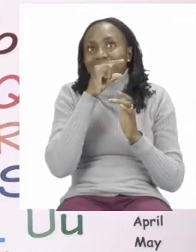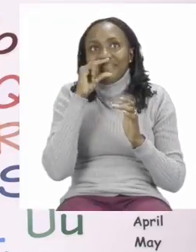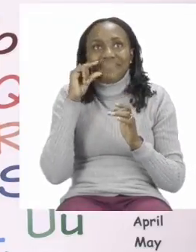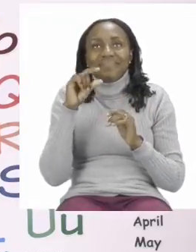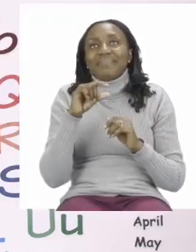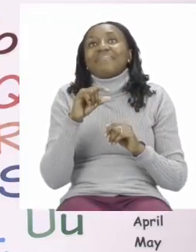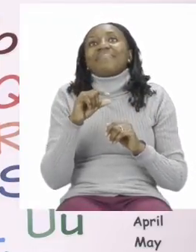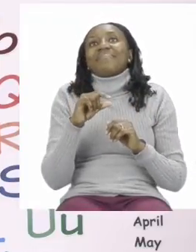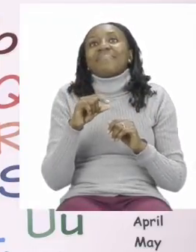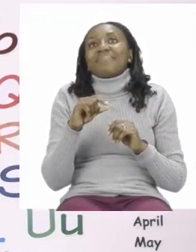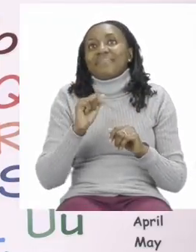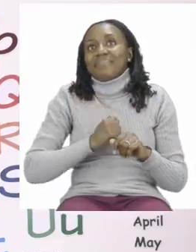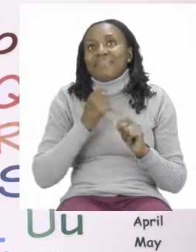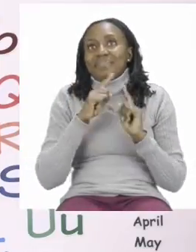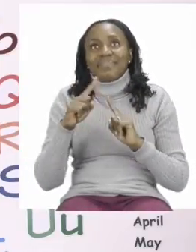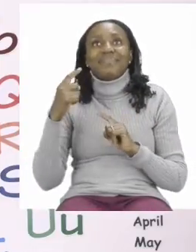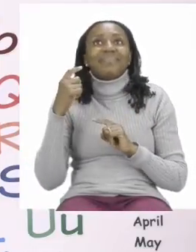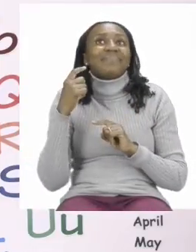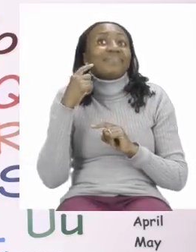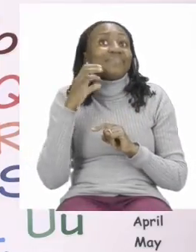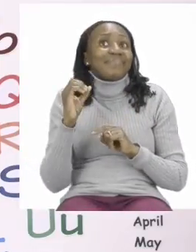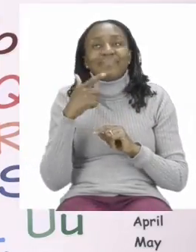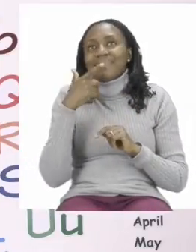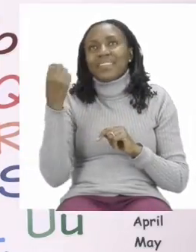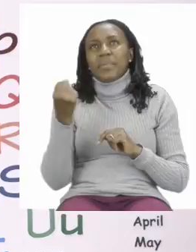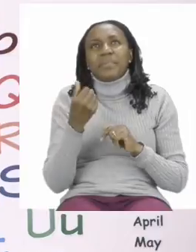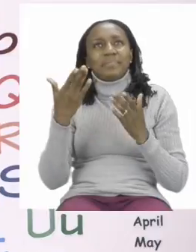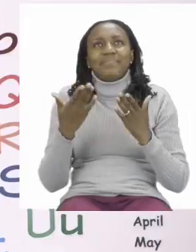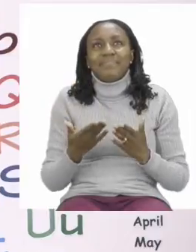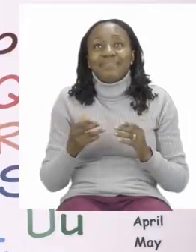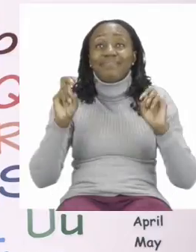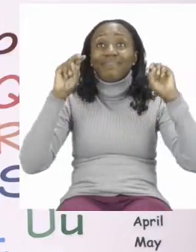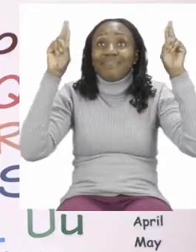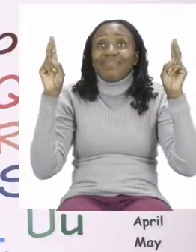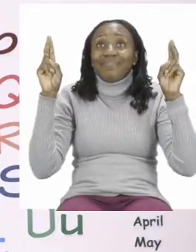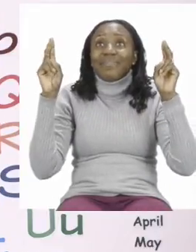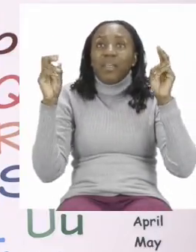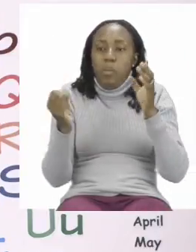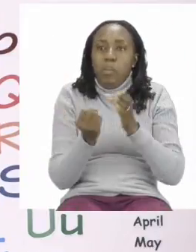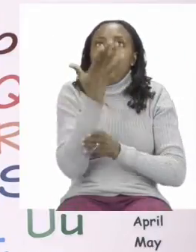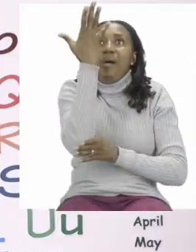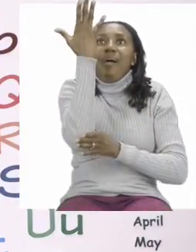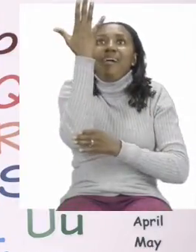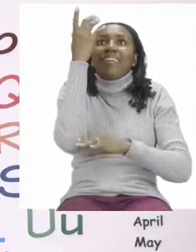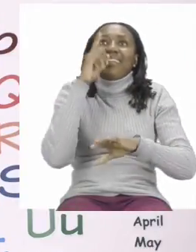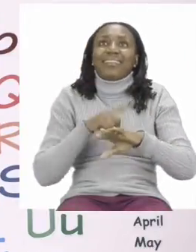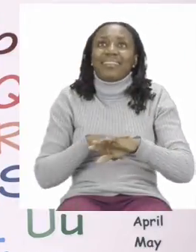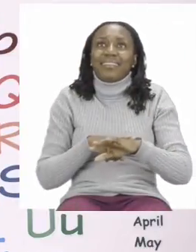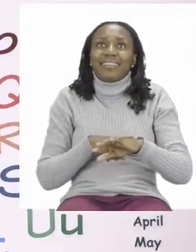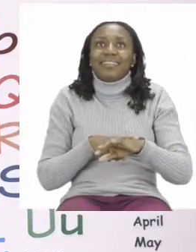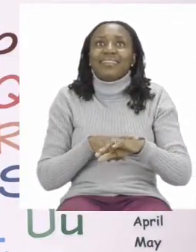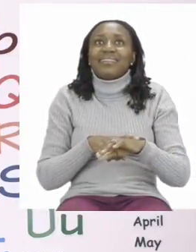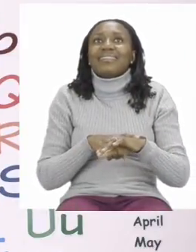Teacher Mutsa and thank you so much for joining me today. Our theme this week is spring